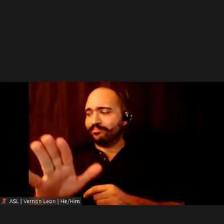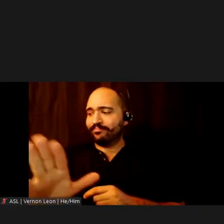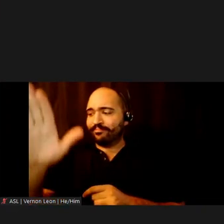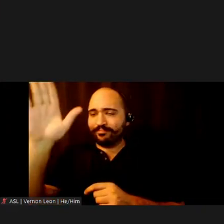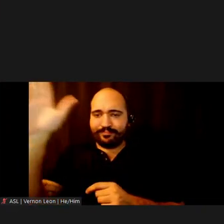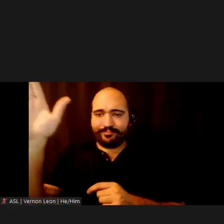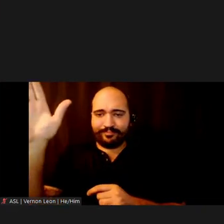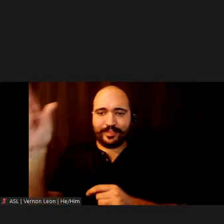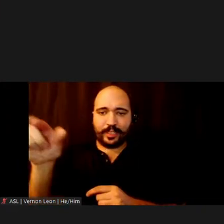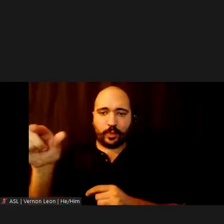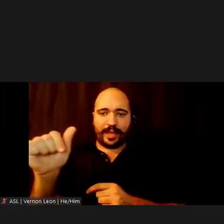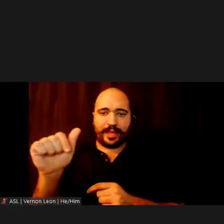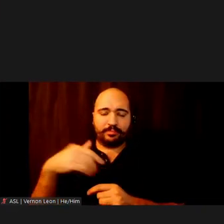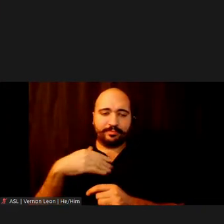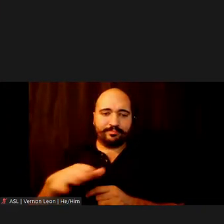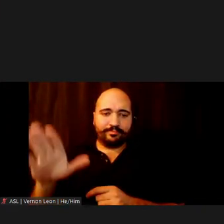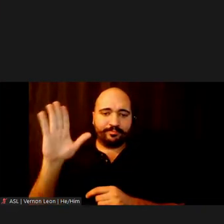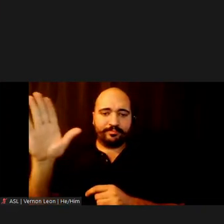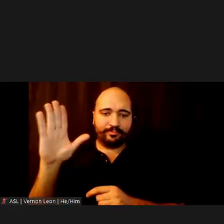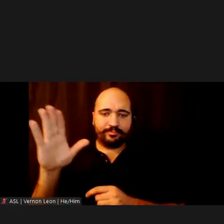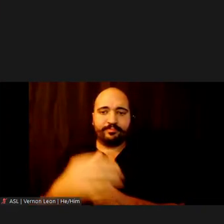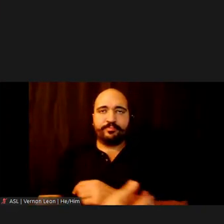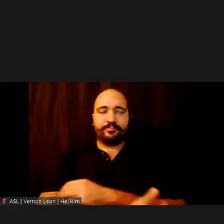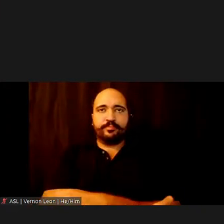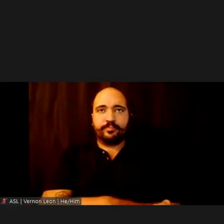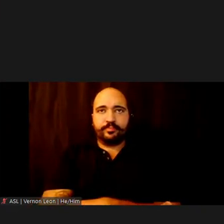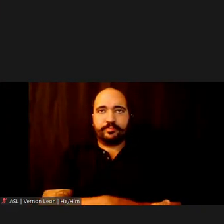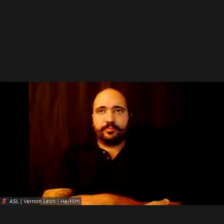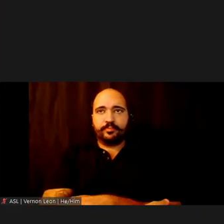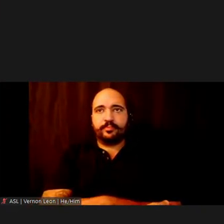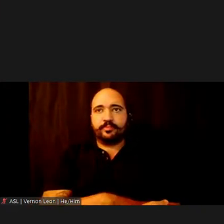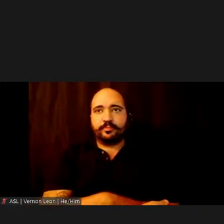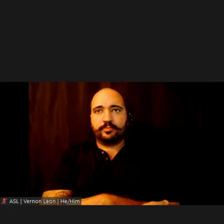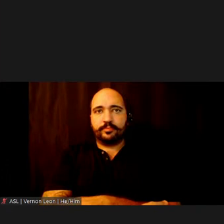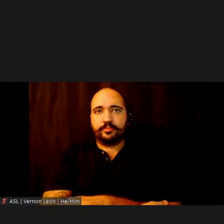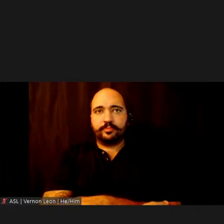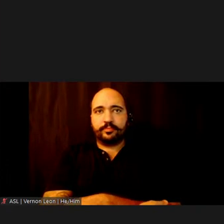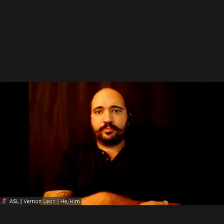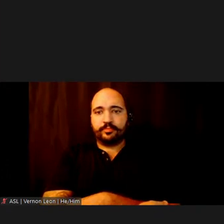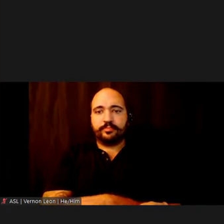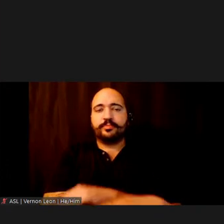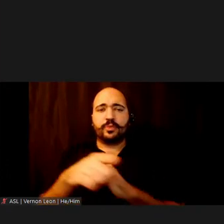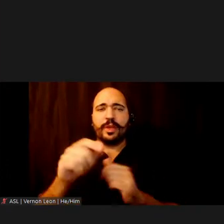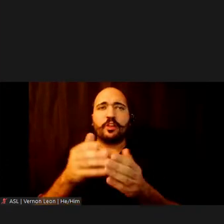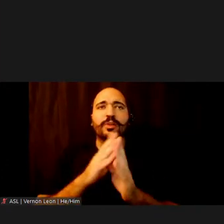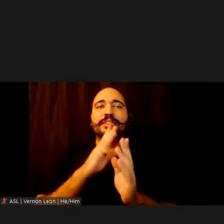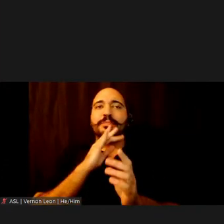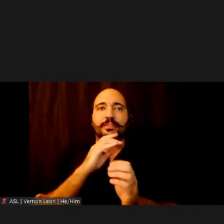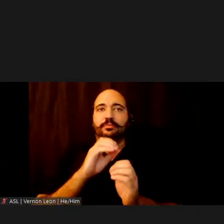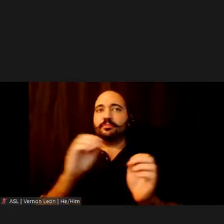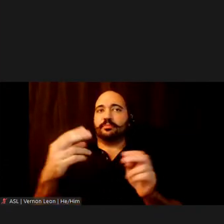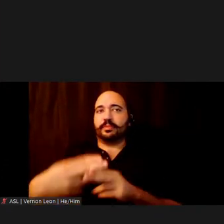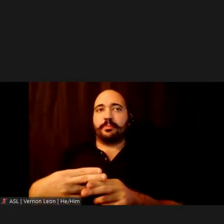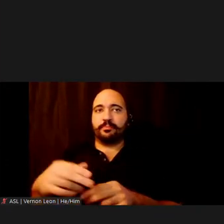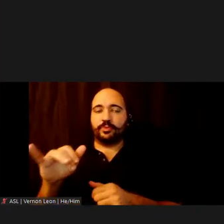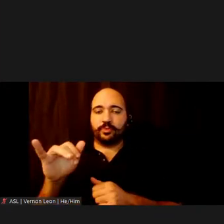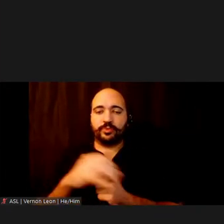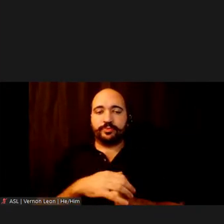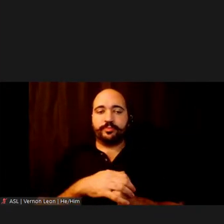the Q&A function. You may also request to speak anonymously. Our next speaker is Arvind Nundahl.